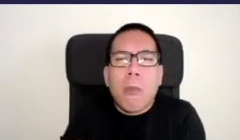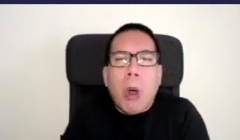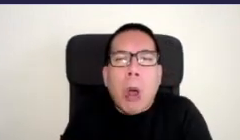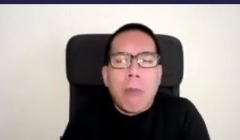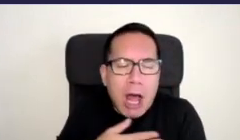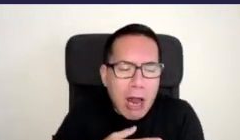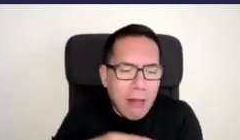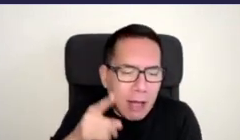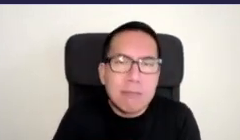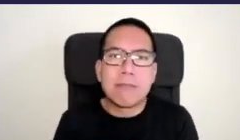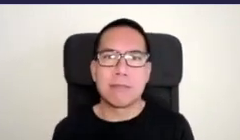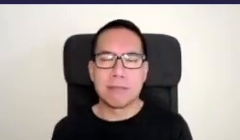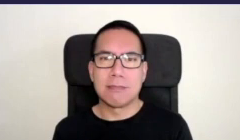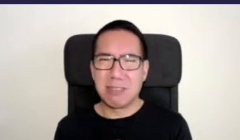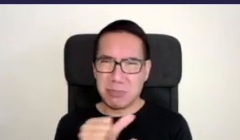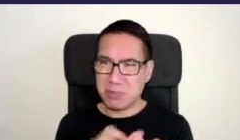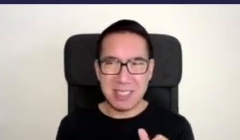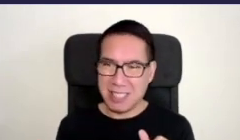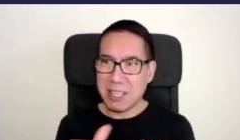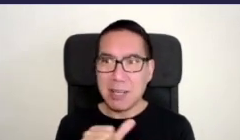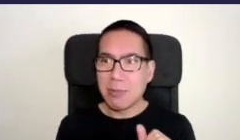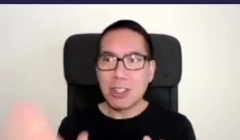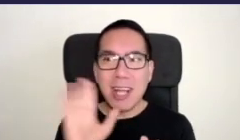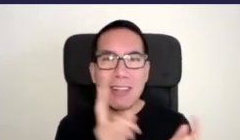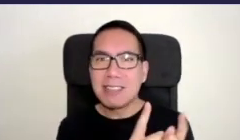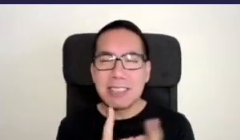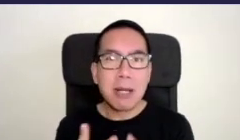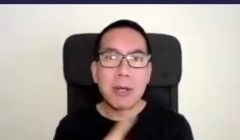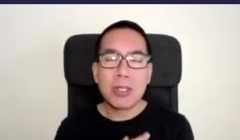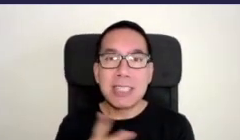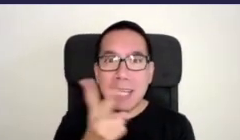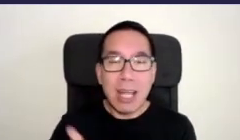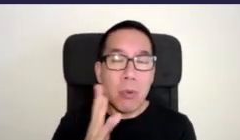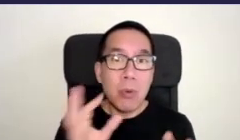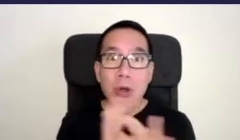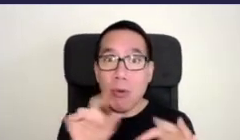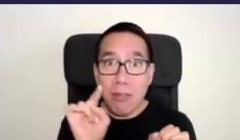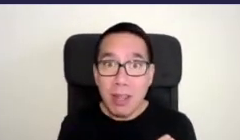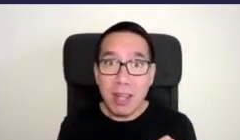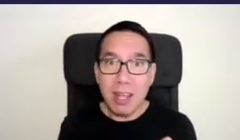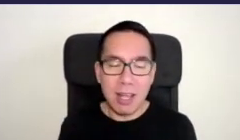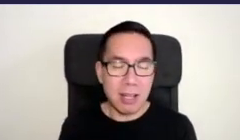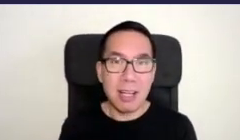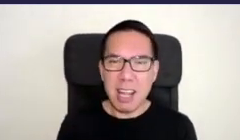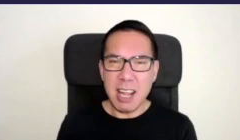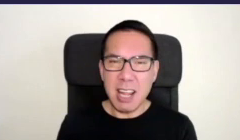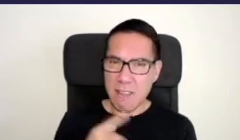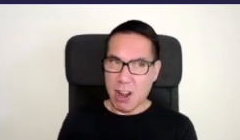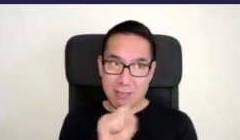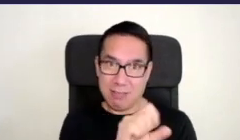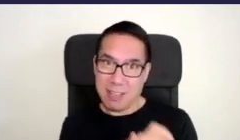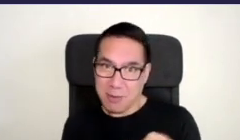and that's just brilliant it's brilliant to hear these things because again when we're not there they feel it's their garden